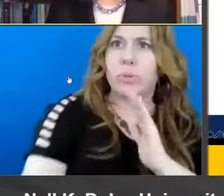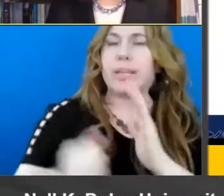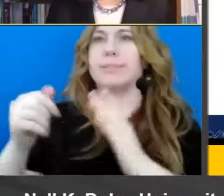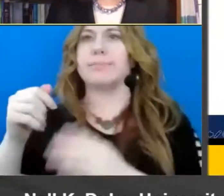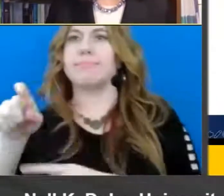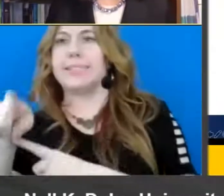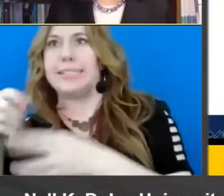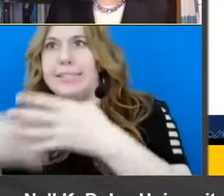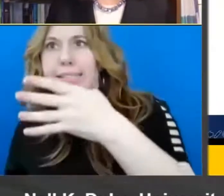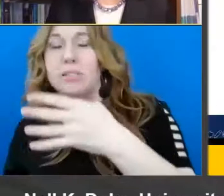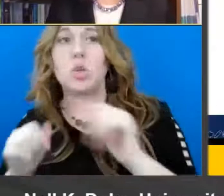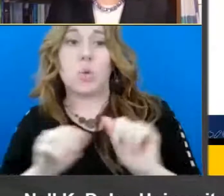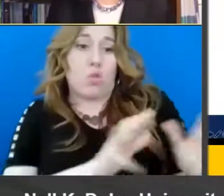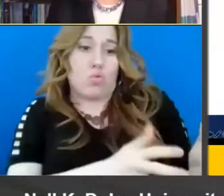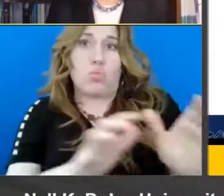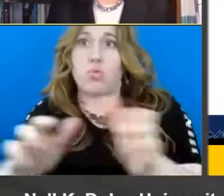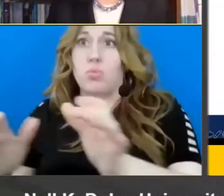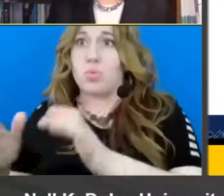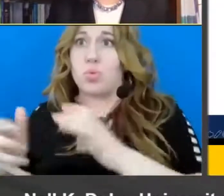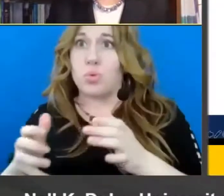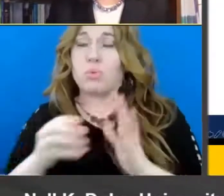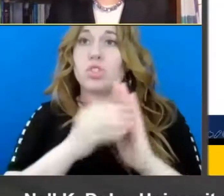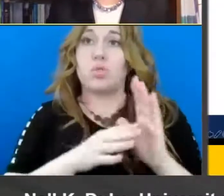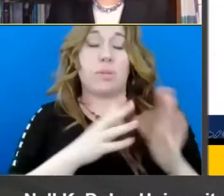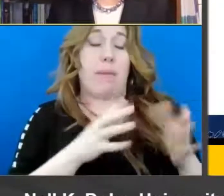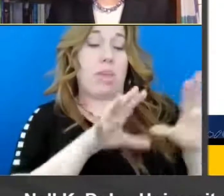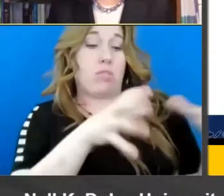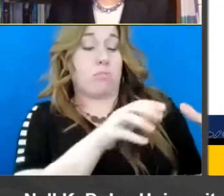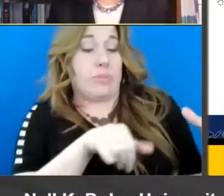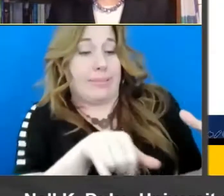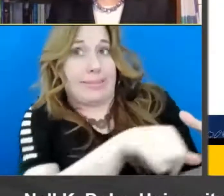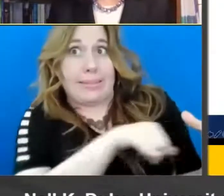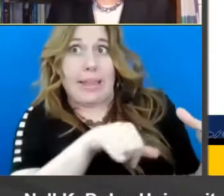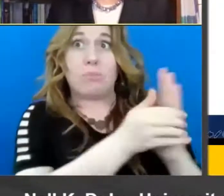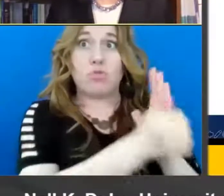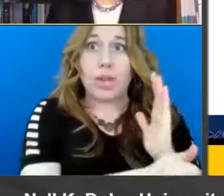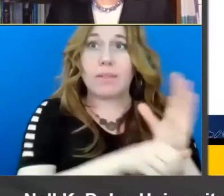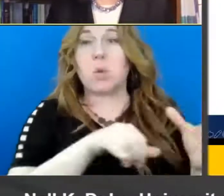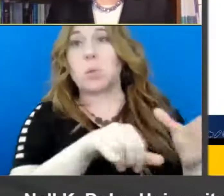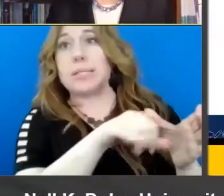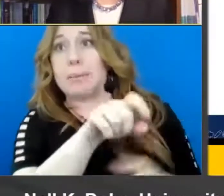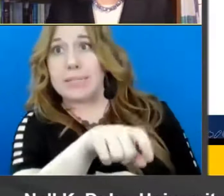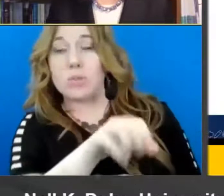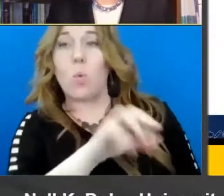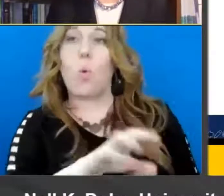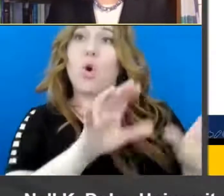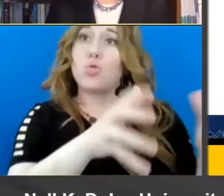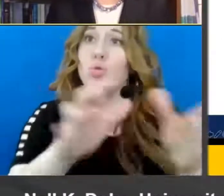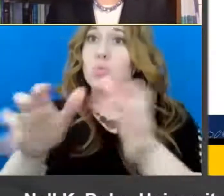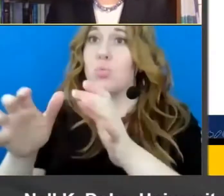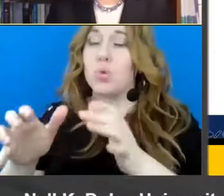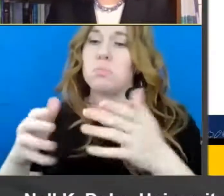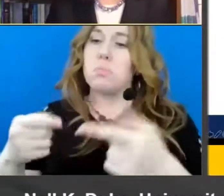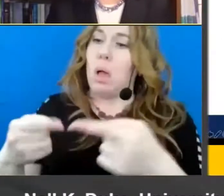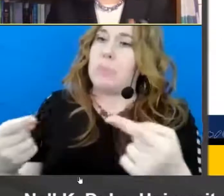um students so that they're all together because they have common uh strengths or needs you can also group them so that they have complementary strengths